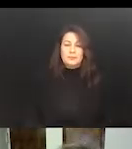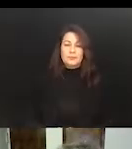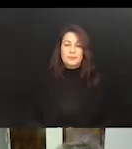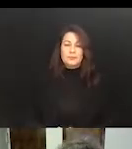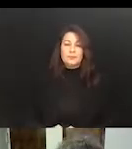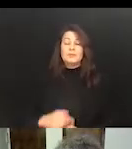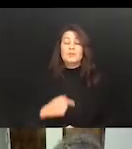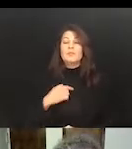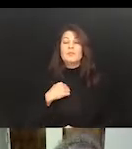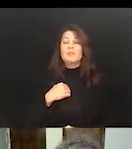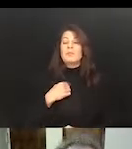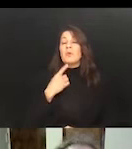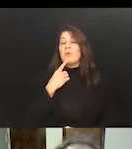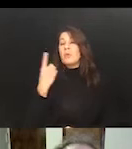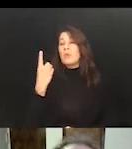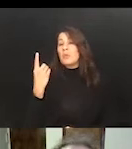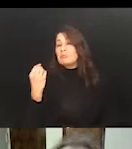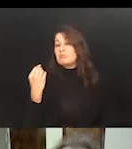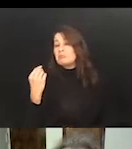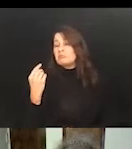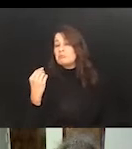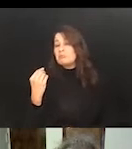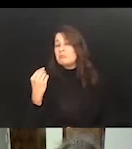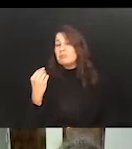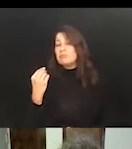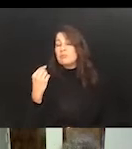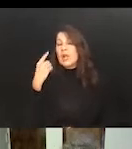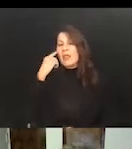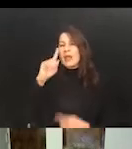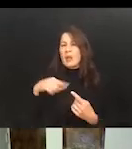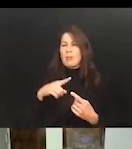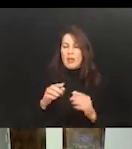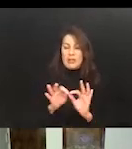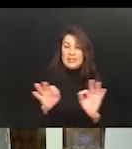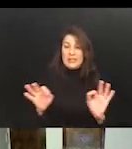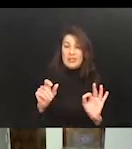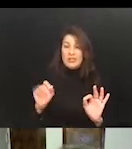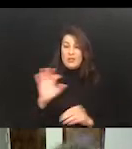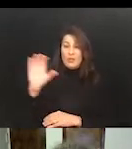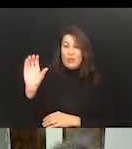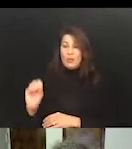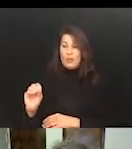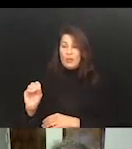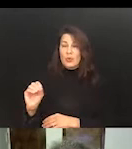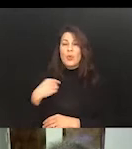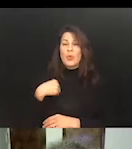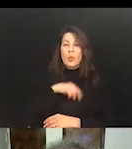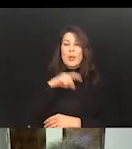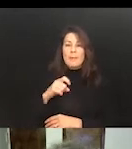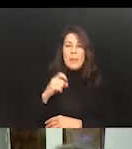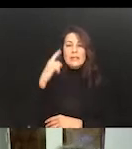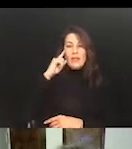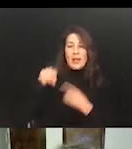step. When we think about the definition of a corporation, we have to think about the disability